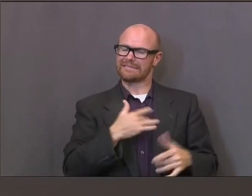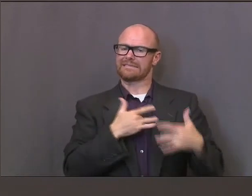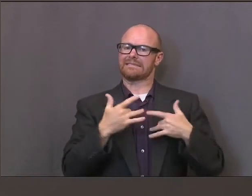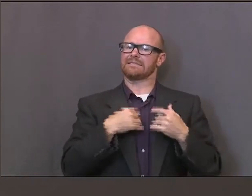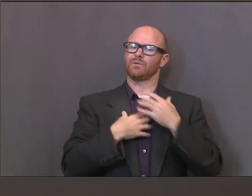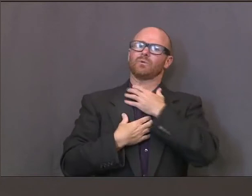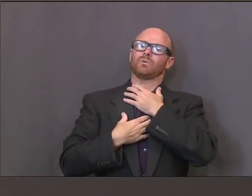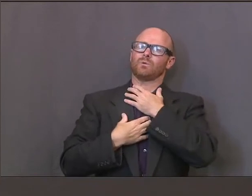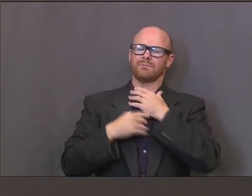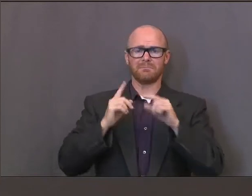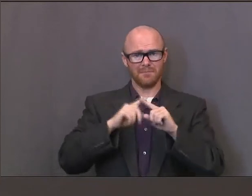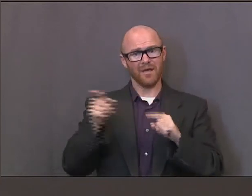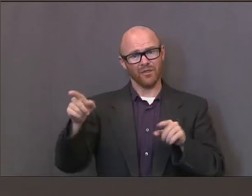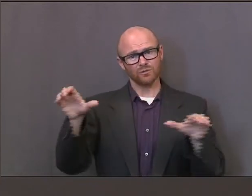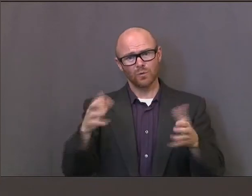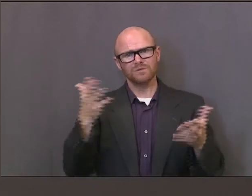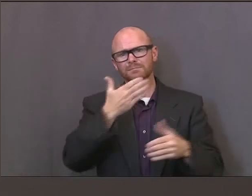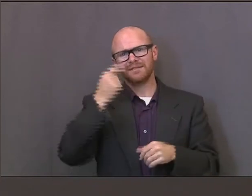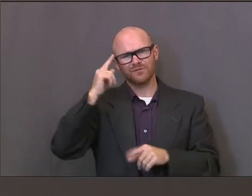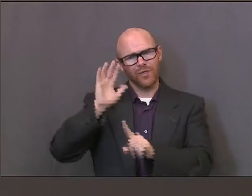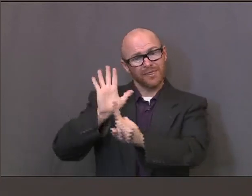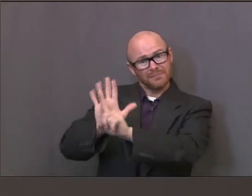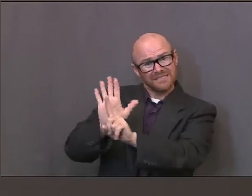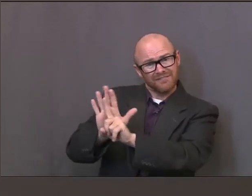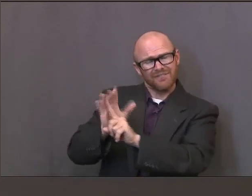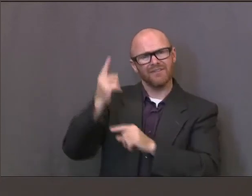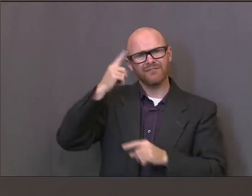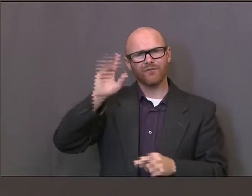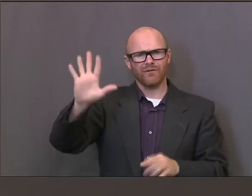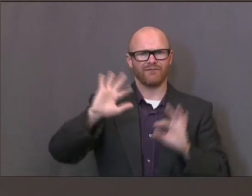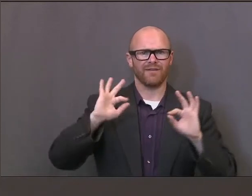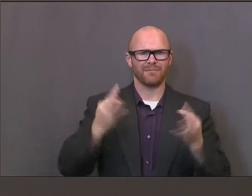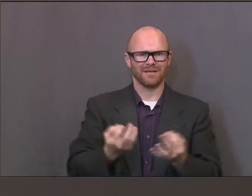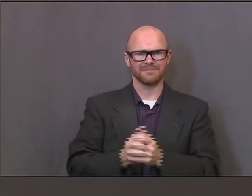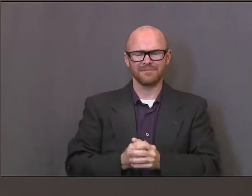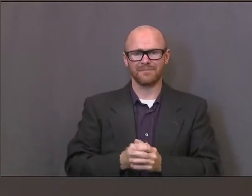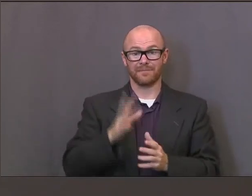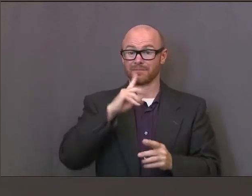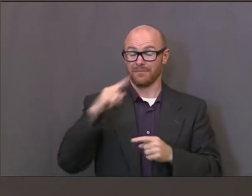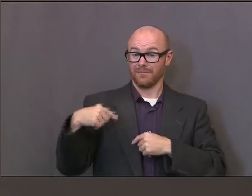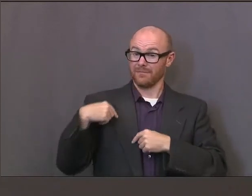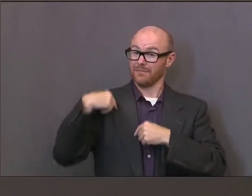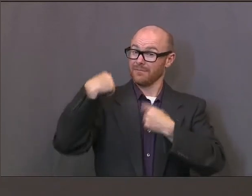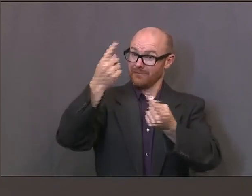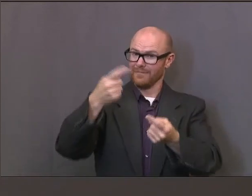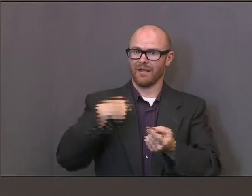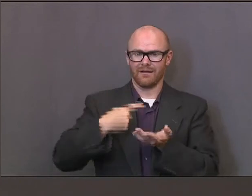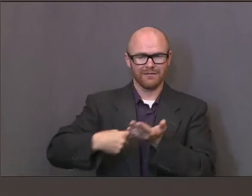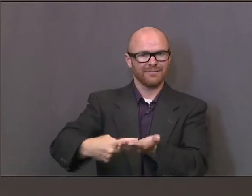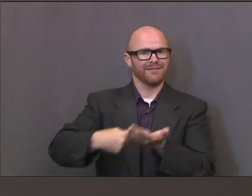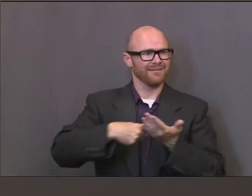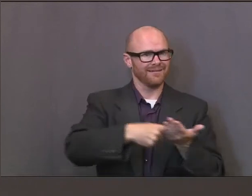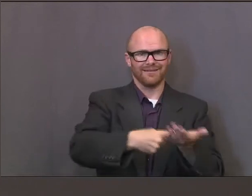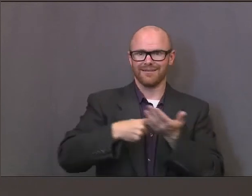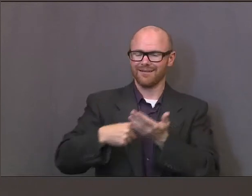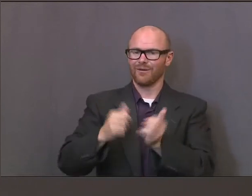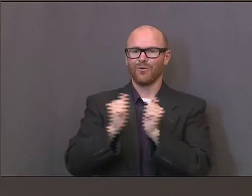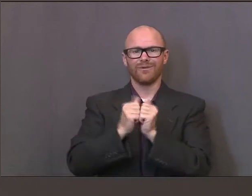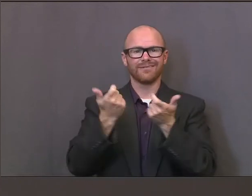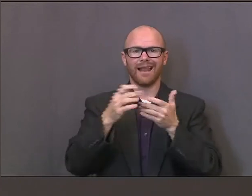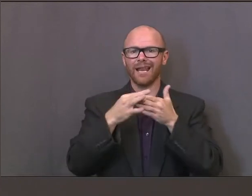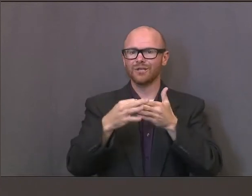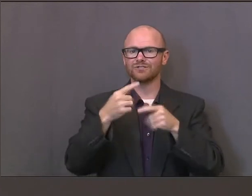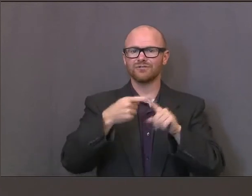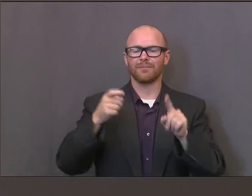what they feel they need to do for themselves and their families. We have tried to address this early on. We met with leaders from the Utah